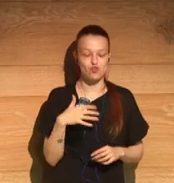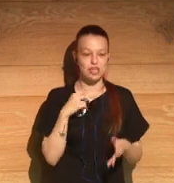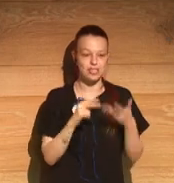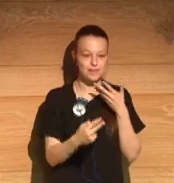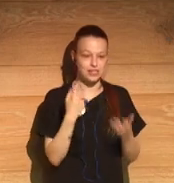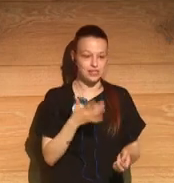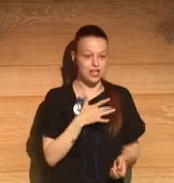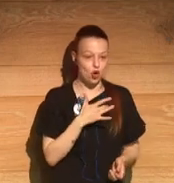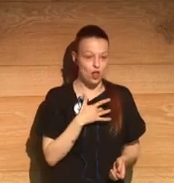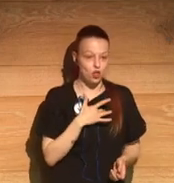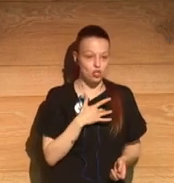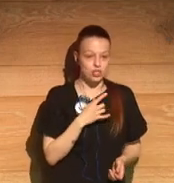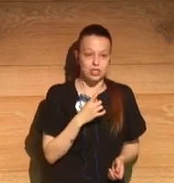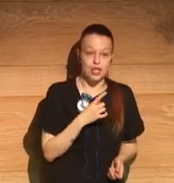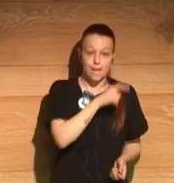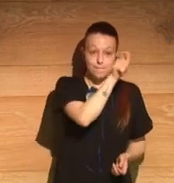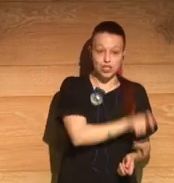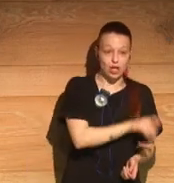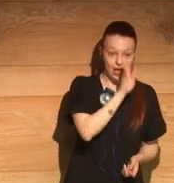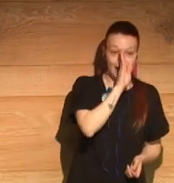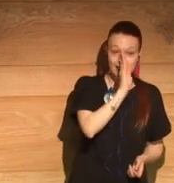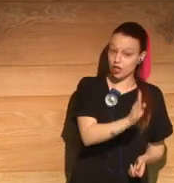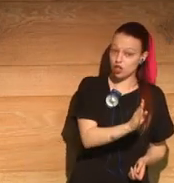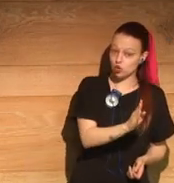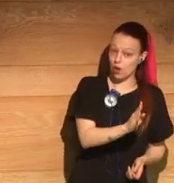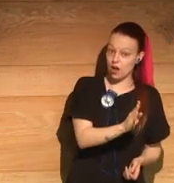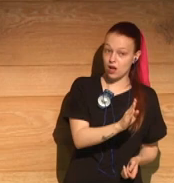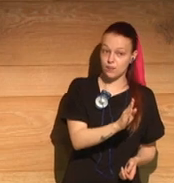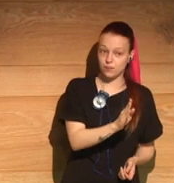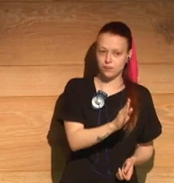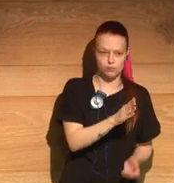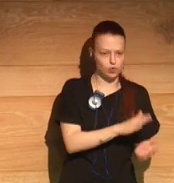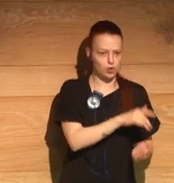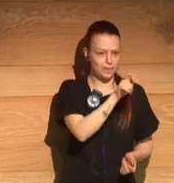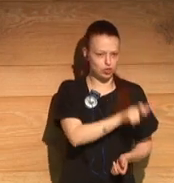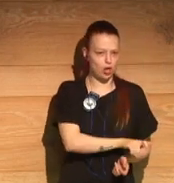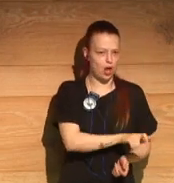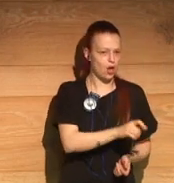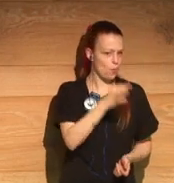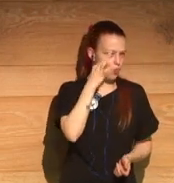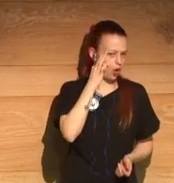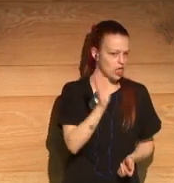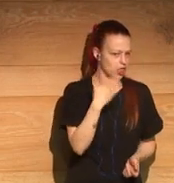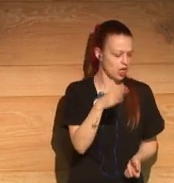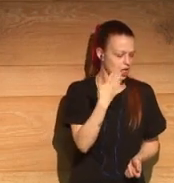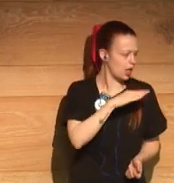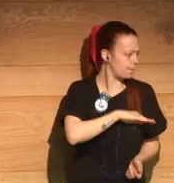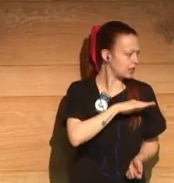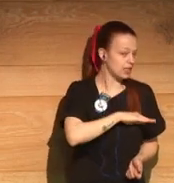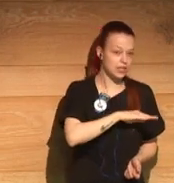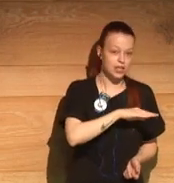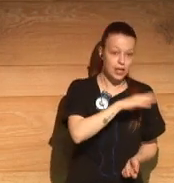in Hearts Invisible Few is this, these words are spoken by a heterosexual, the heterosexual and womanizing